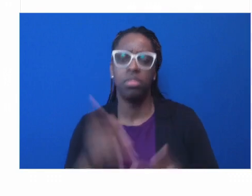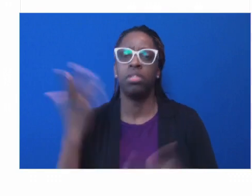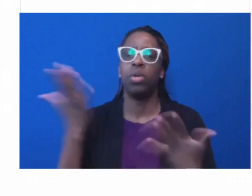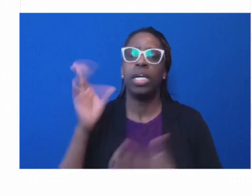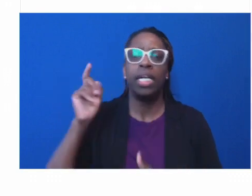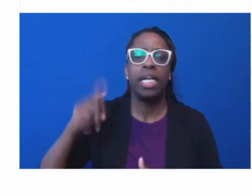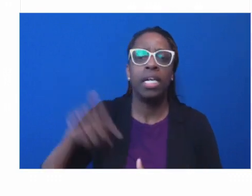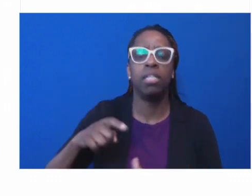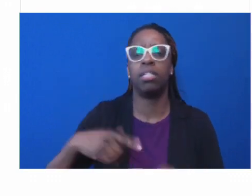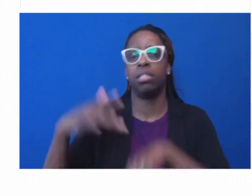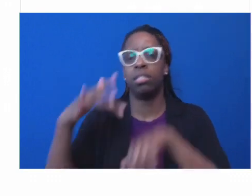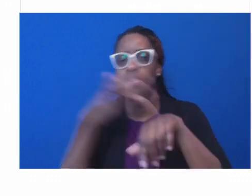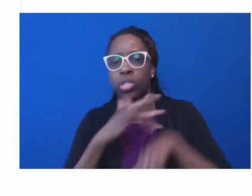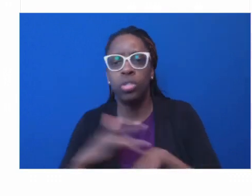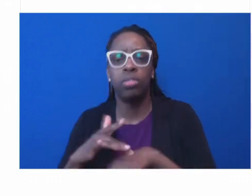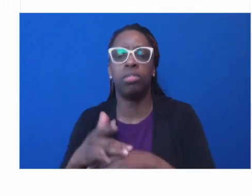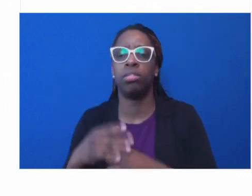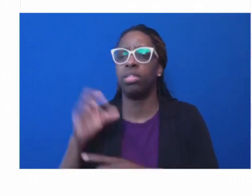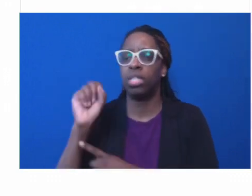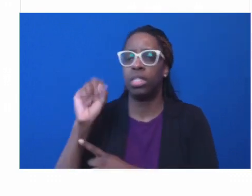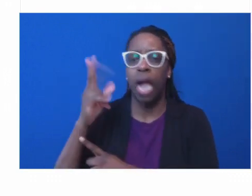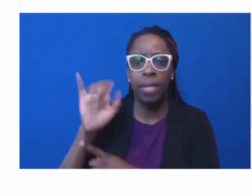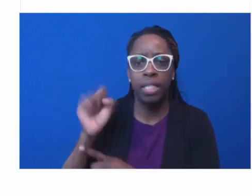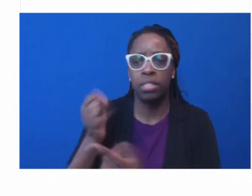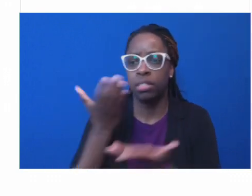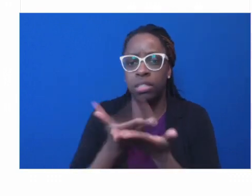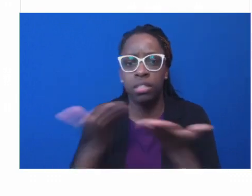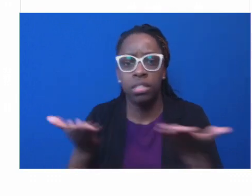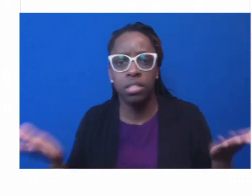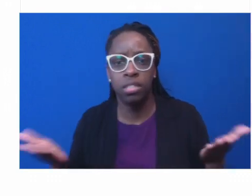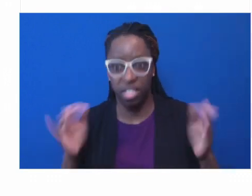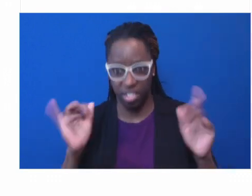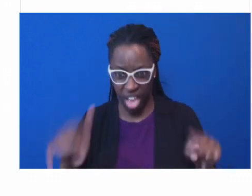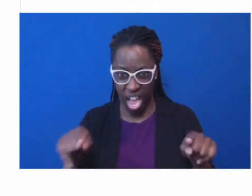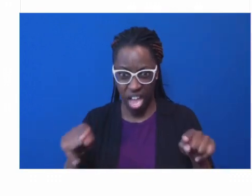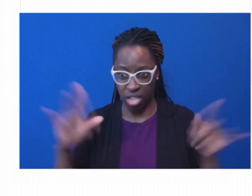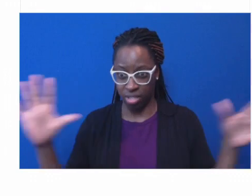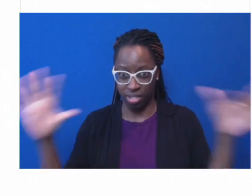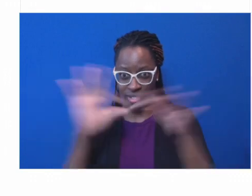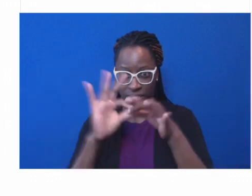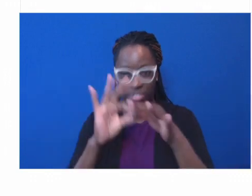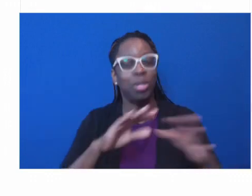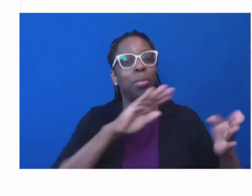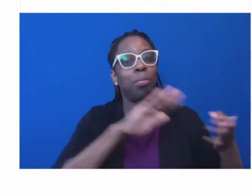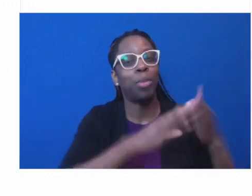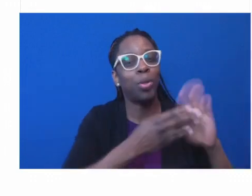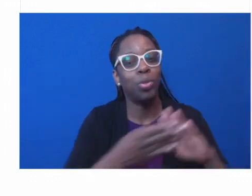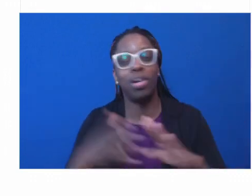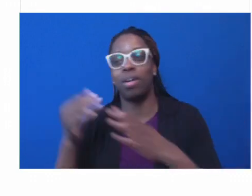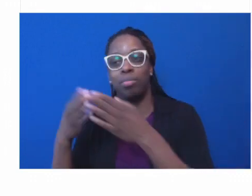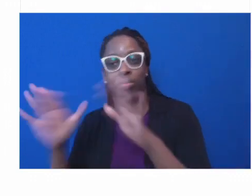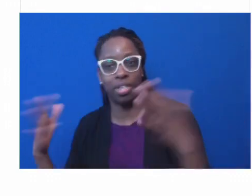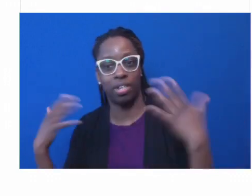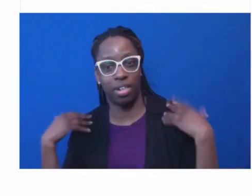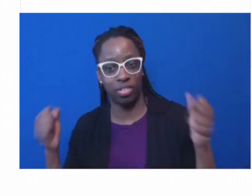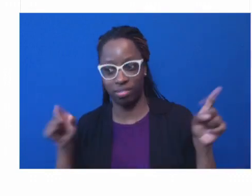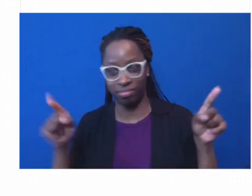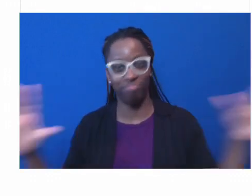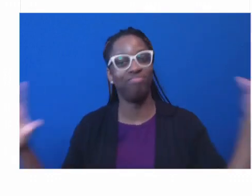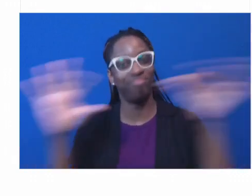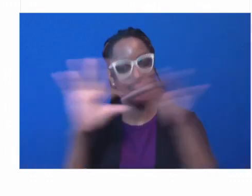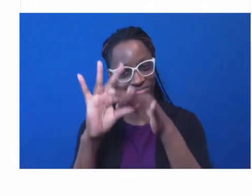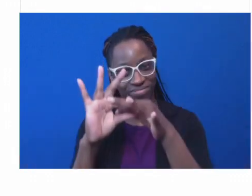health. Organizing questions for our session include one such as this, what funding structures,